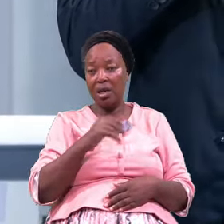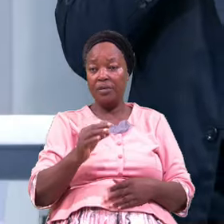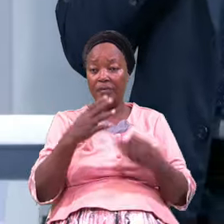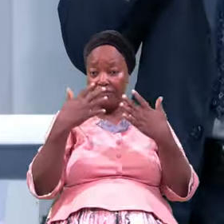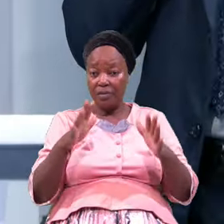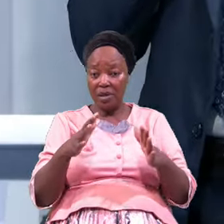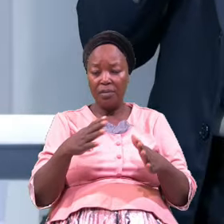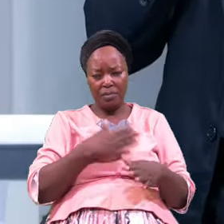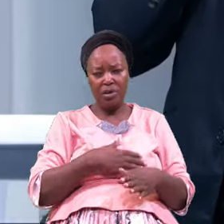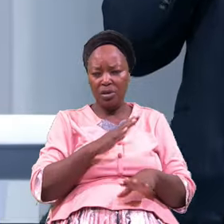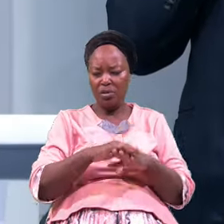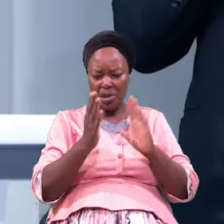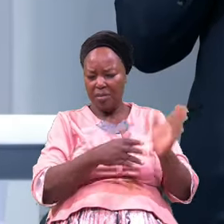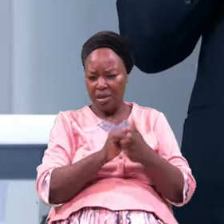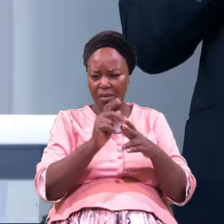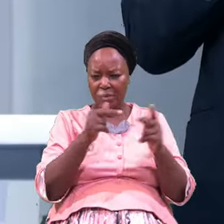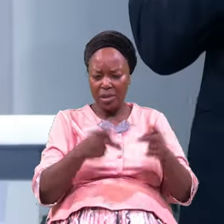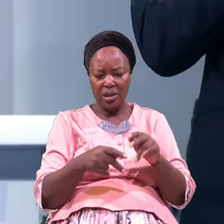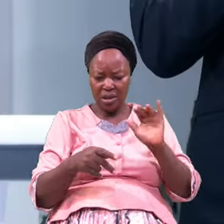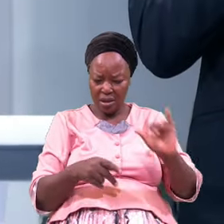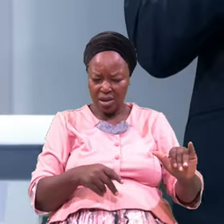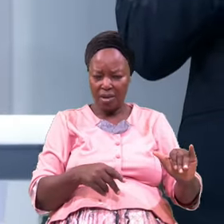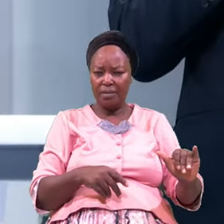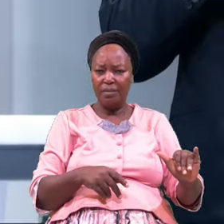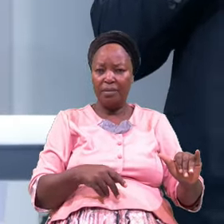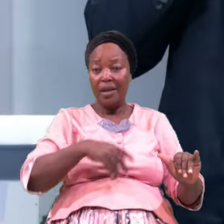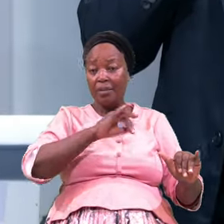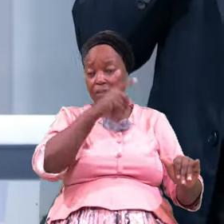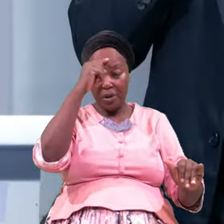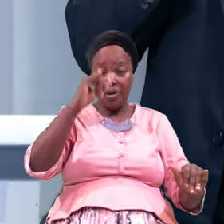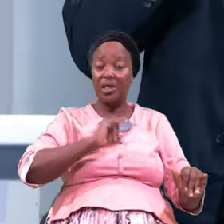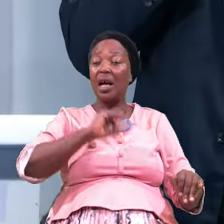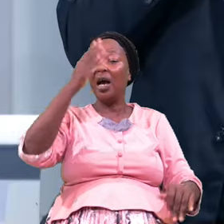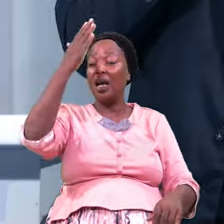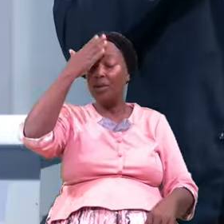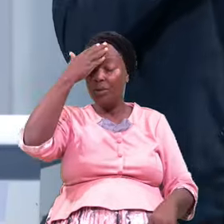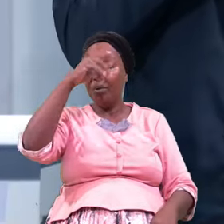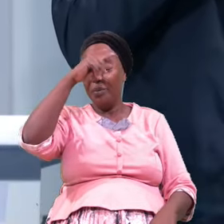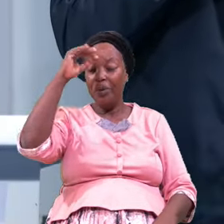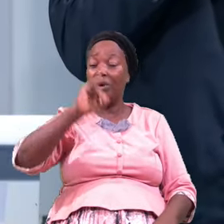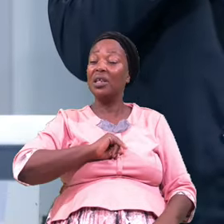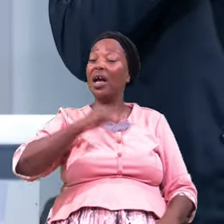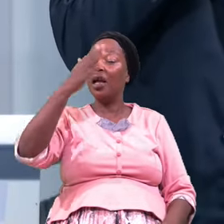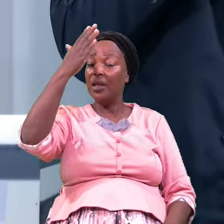I Said I Know I Said I Know